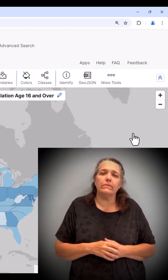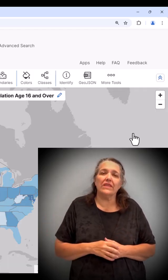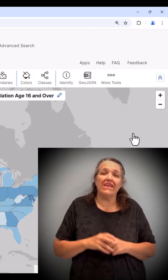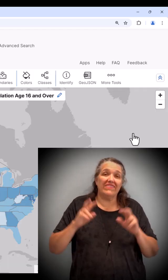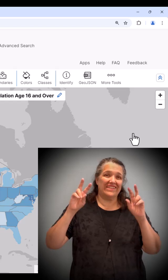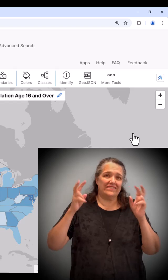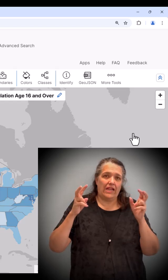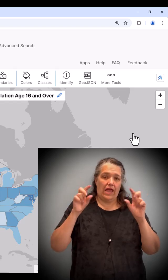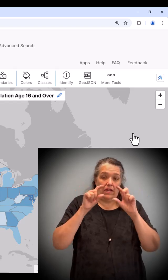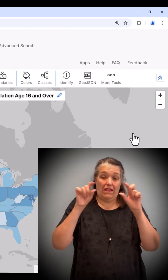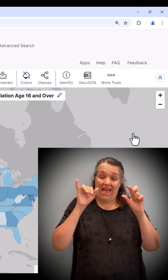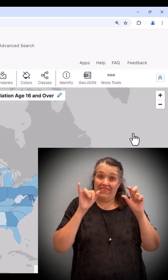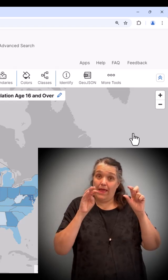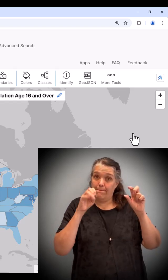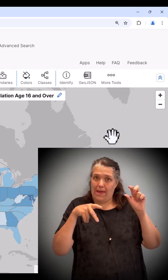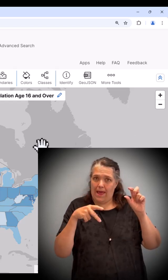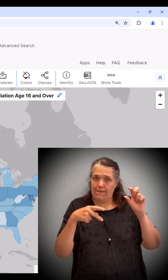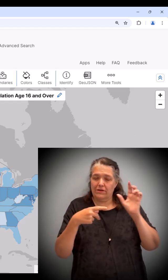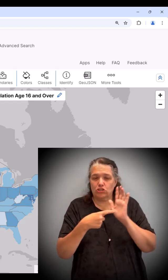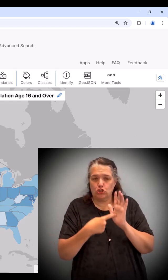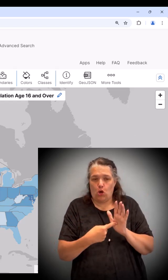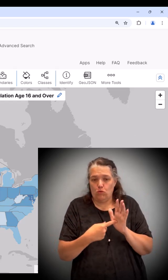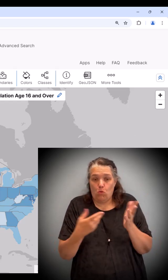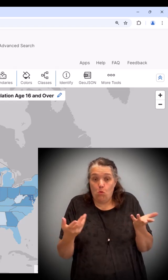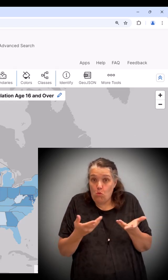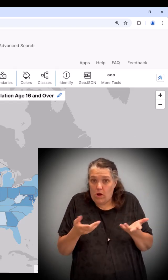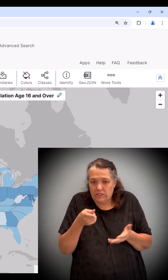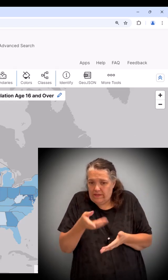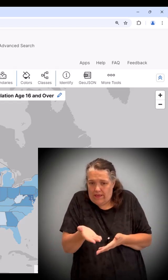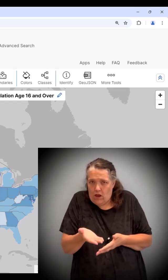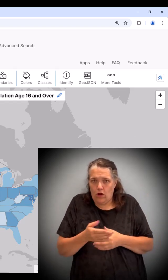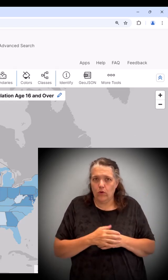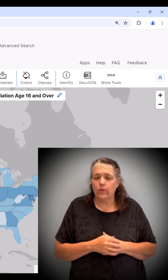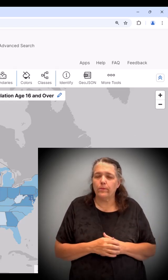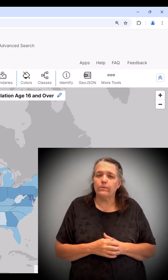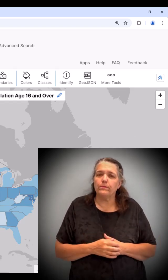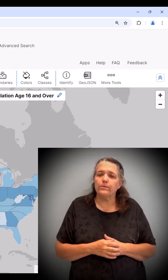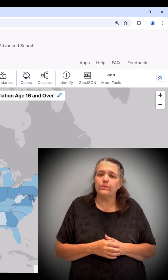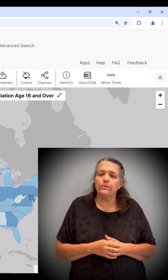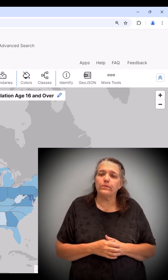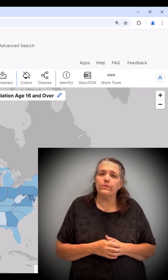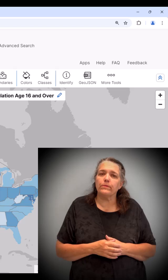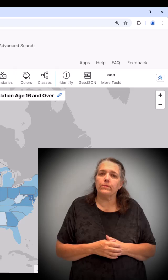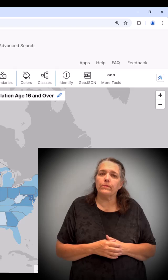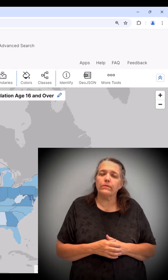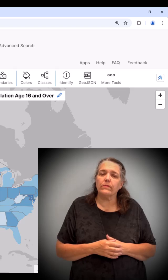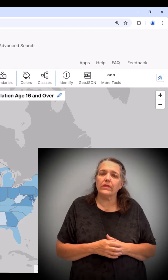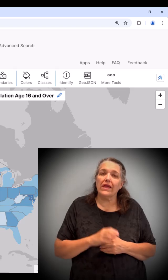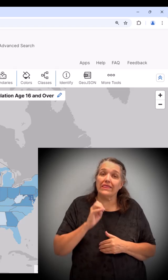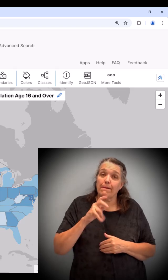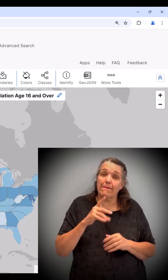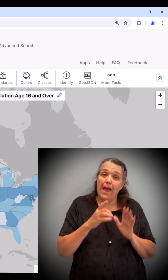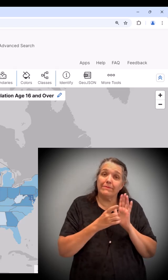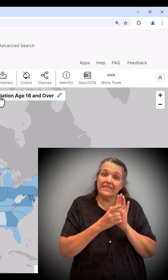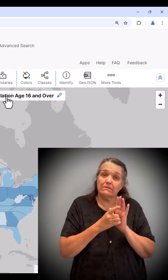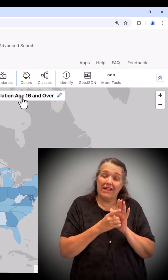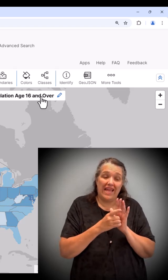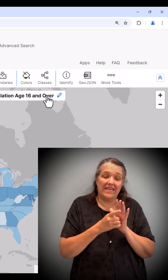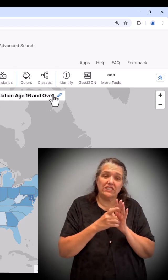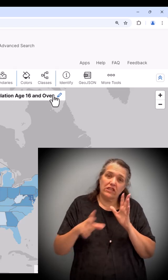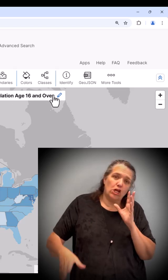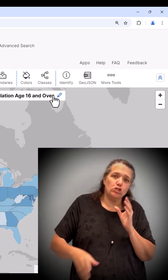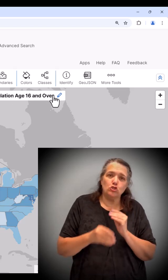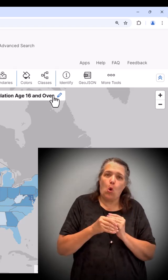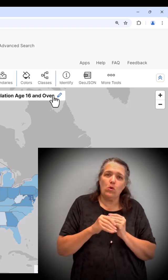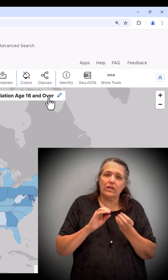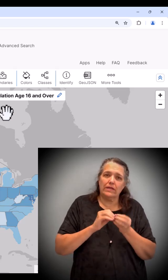The title at the top of the map tells us what is shown. Right now, the map displays the